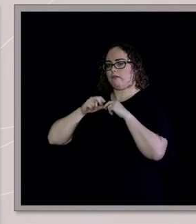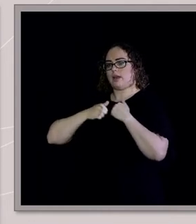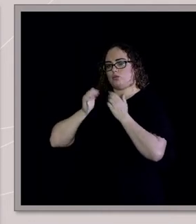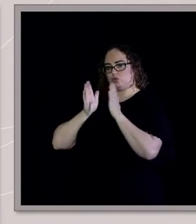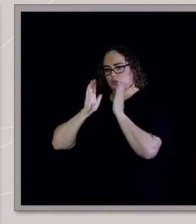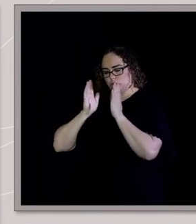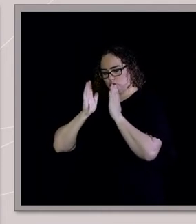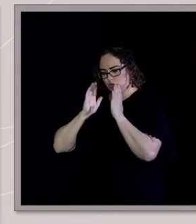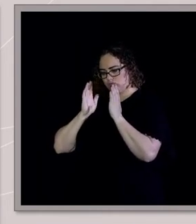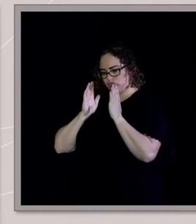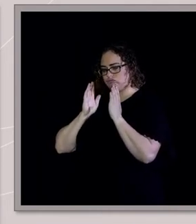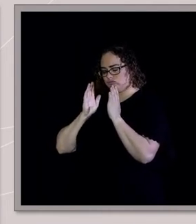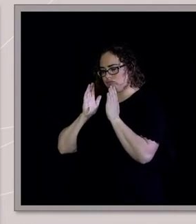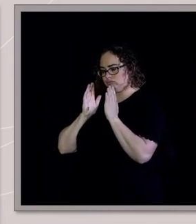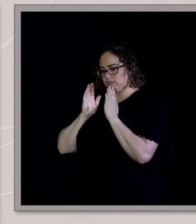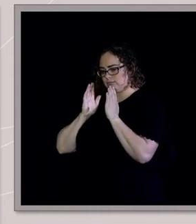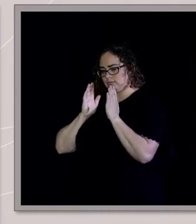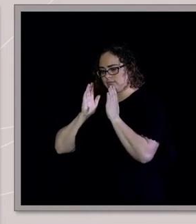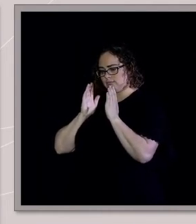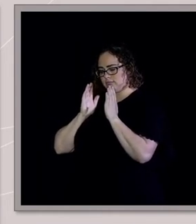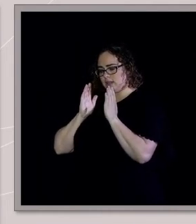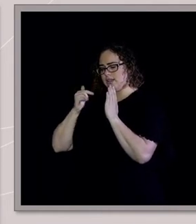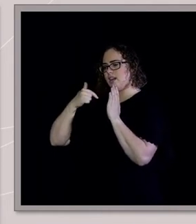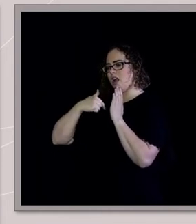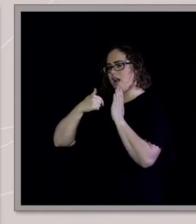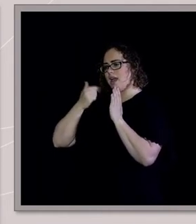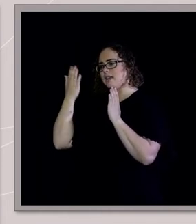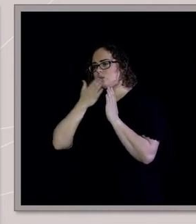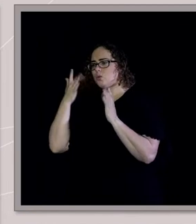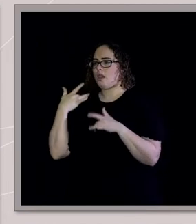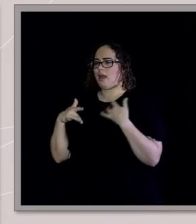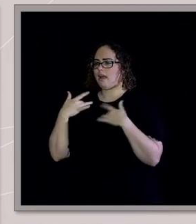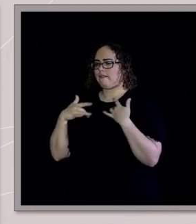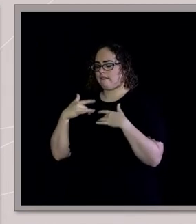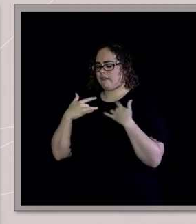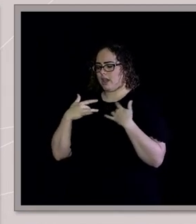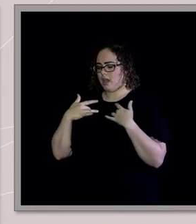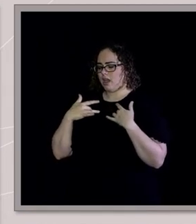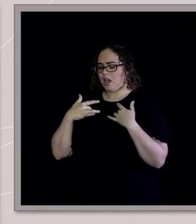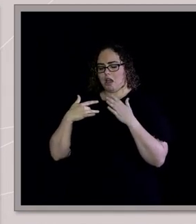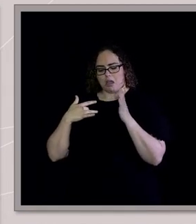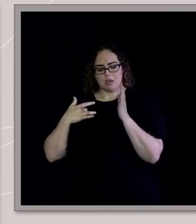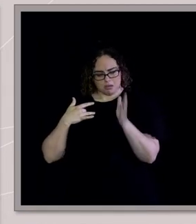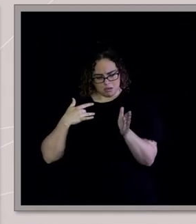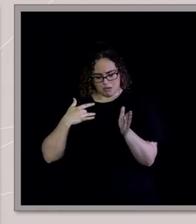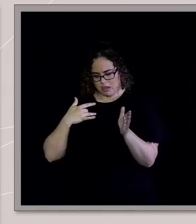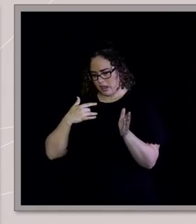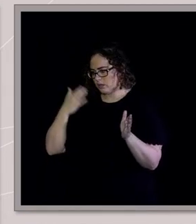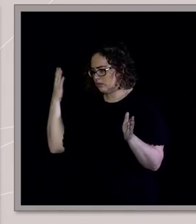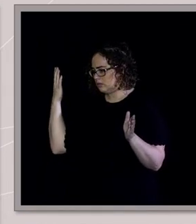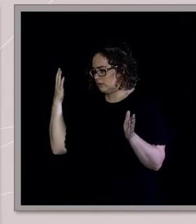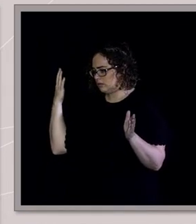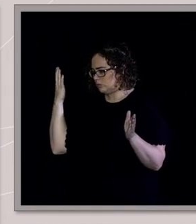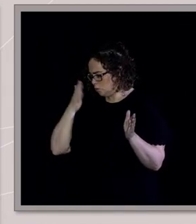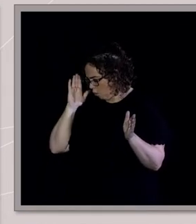I found a balance that really worked for me throughout my school years. I could be committed to my faith and my church community,